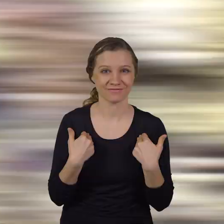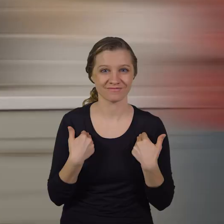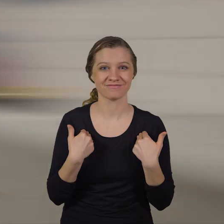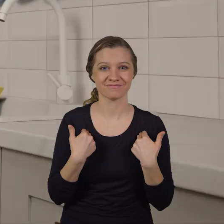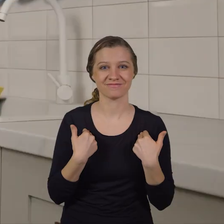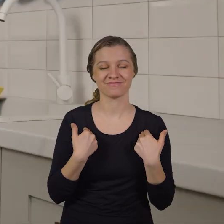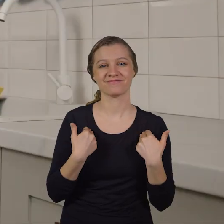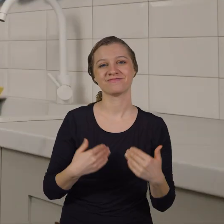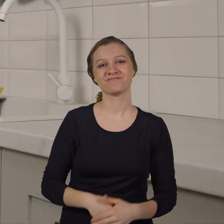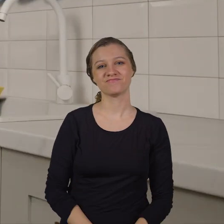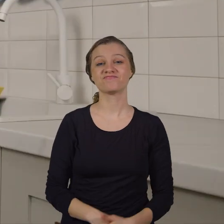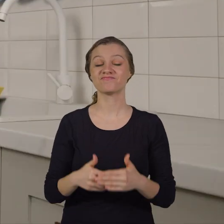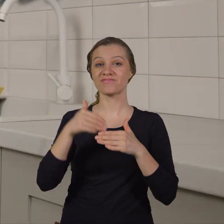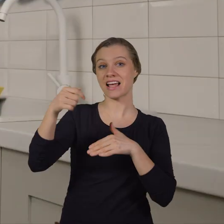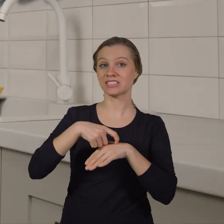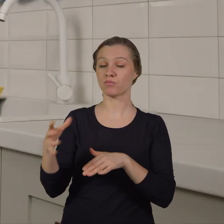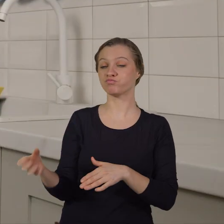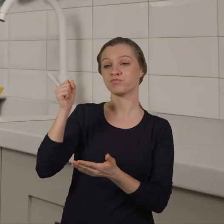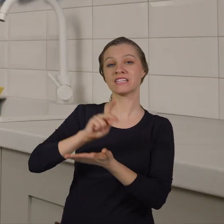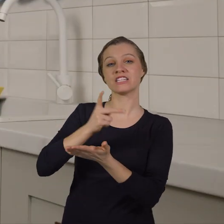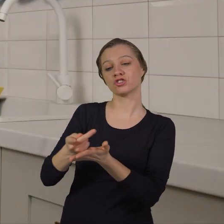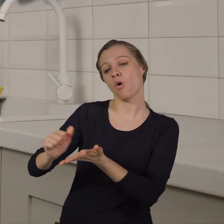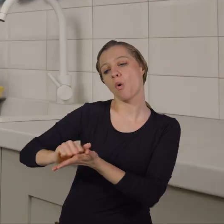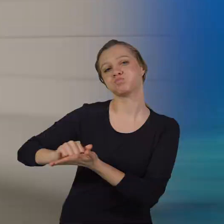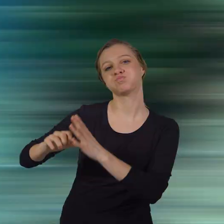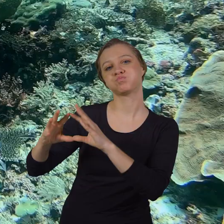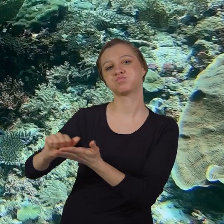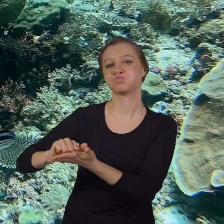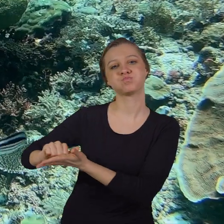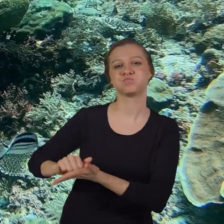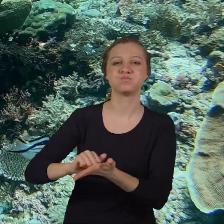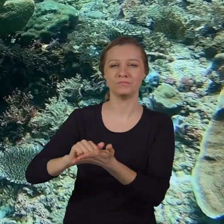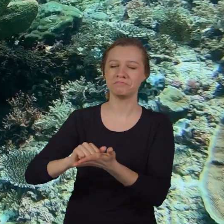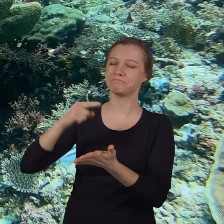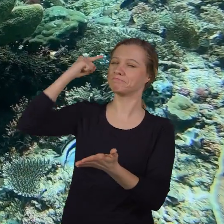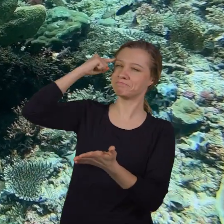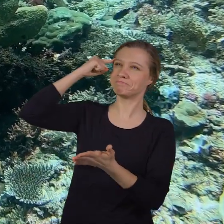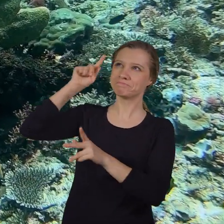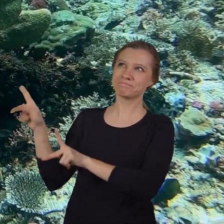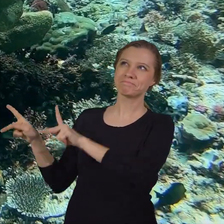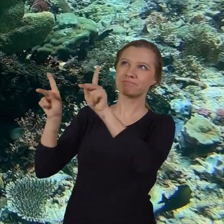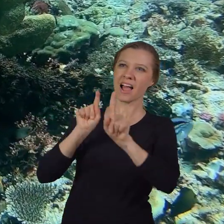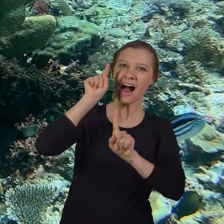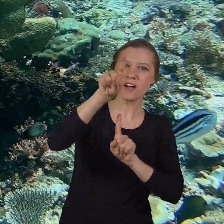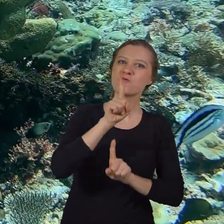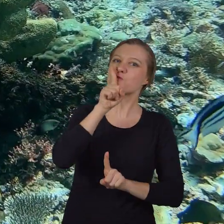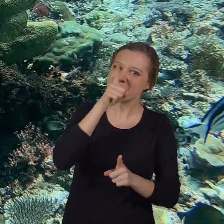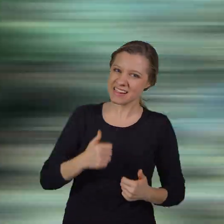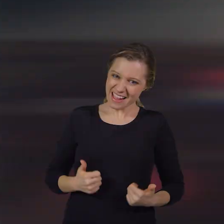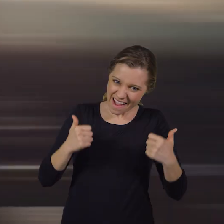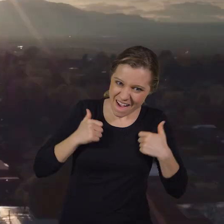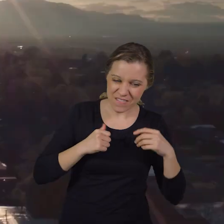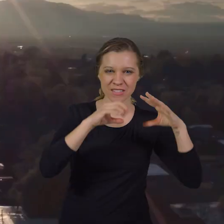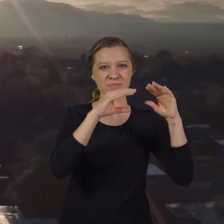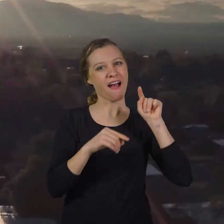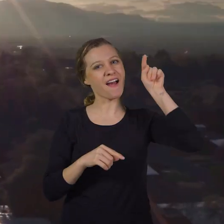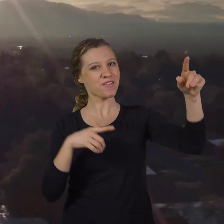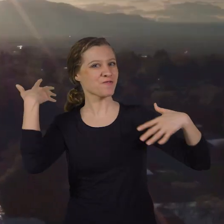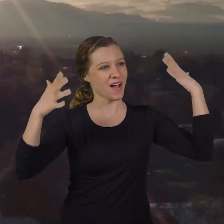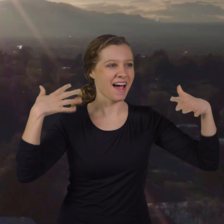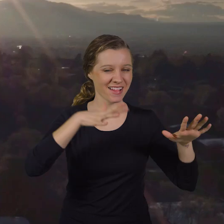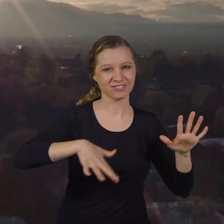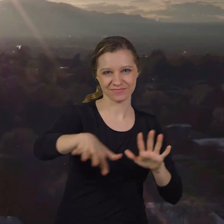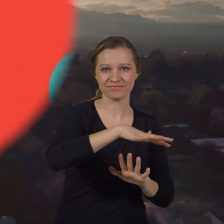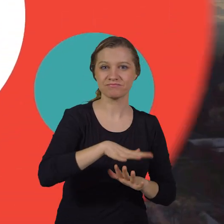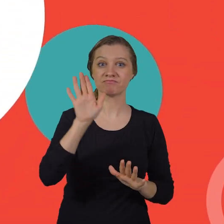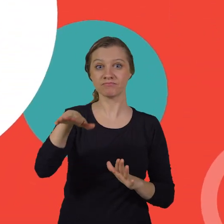The next time you pick up a kitchen sponge, think about its alive counterpart out in the wild. And don't forget to